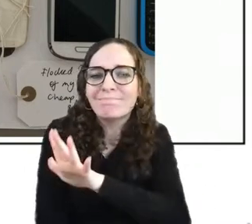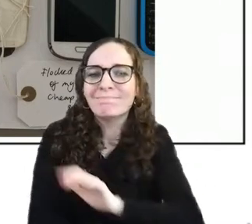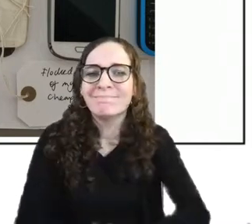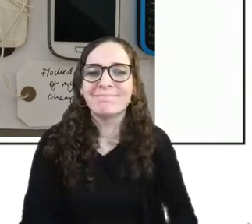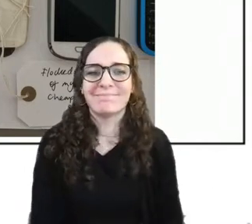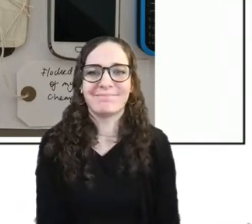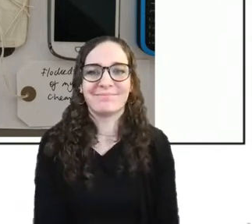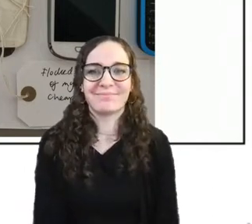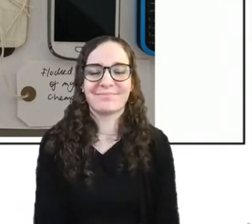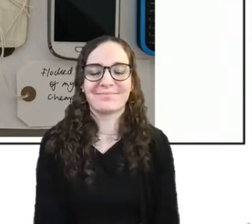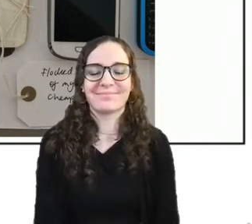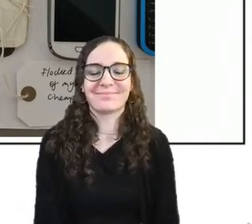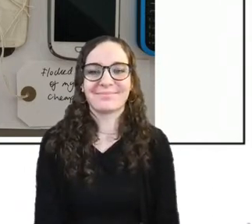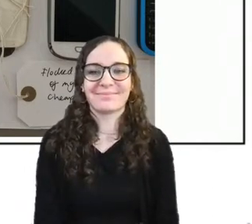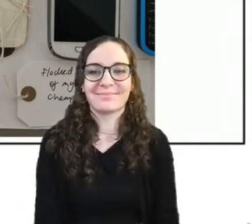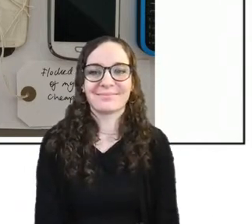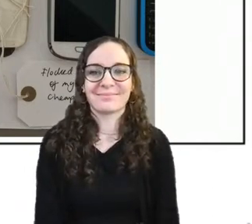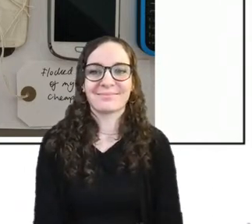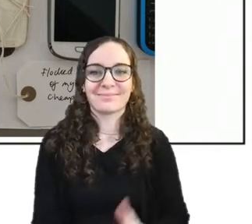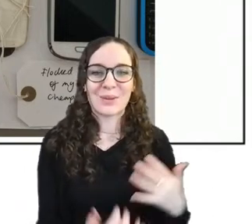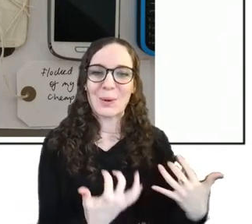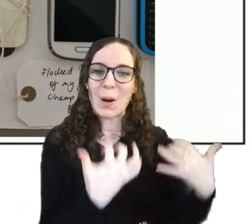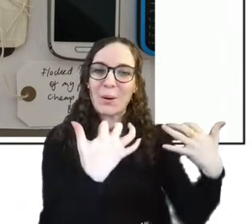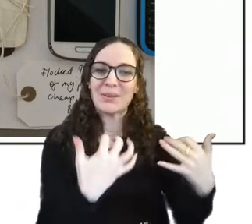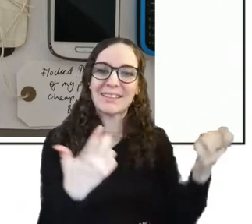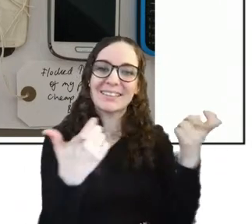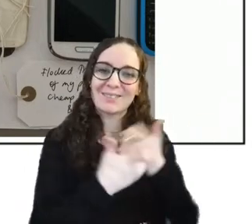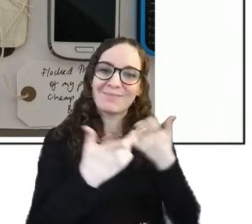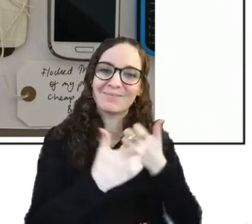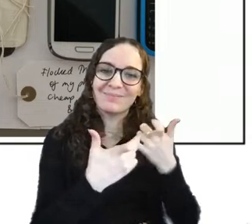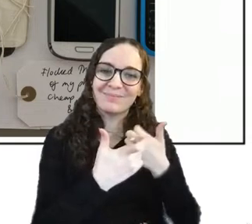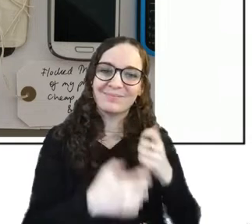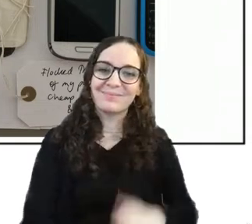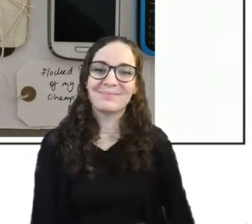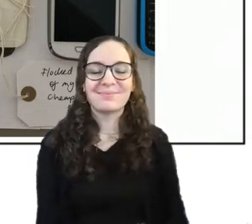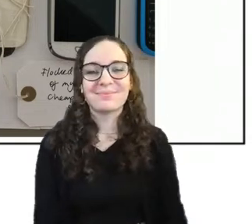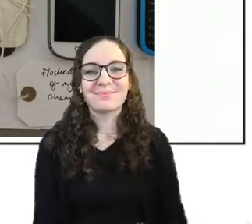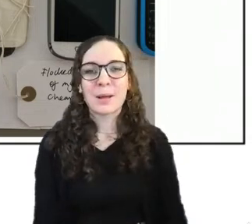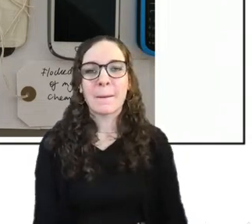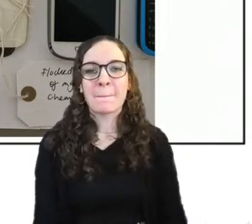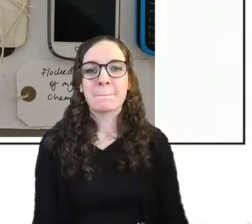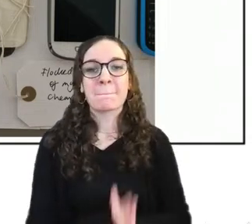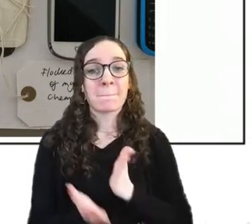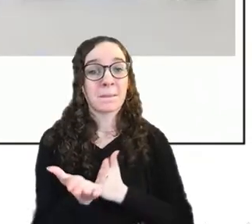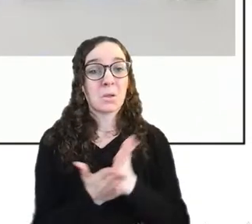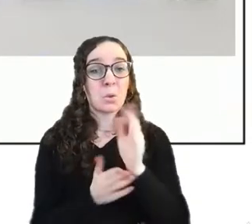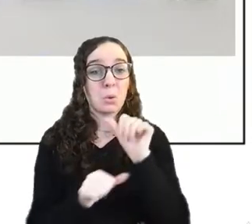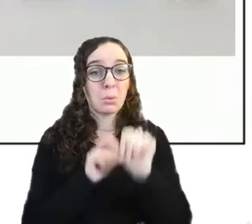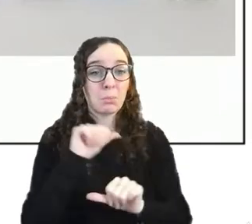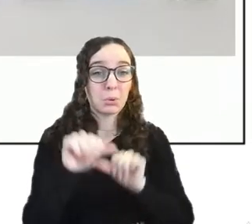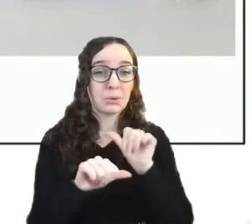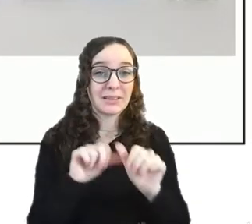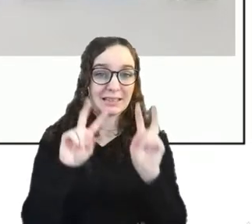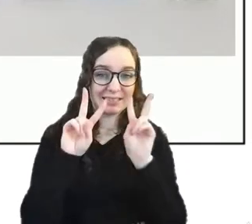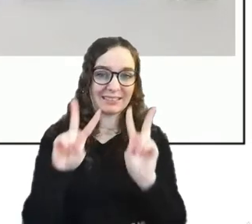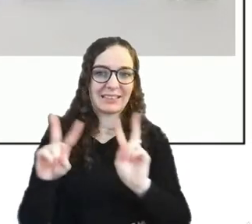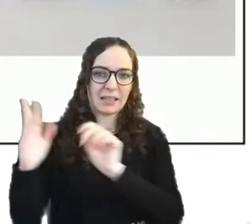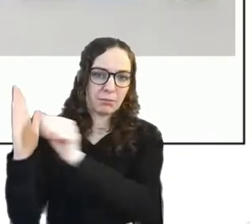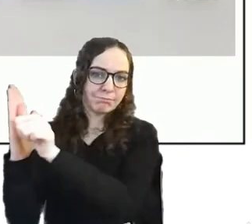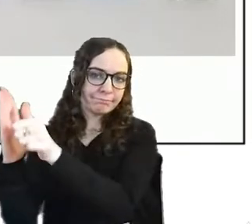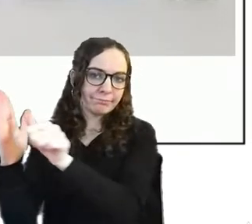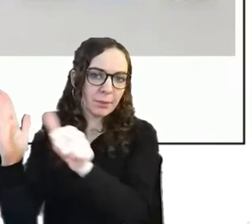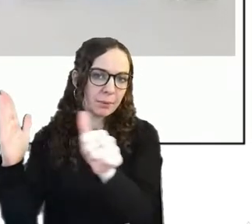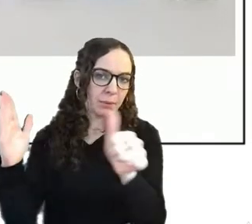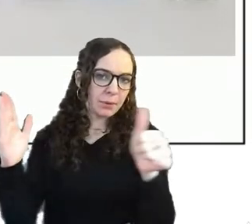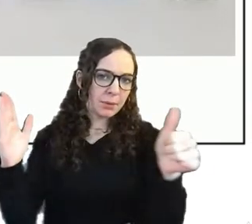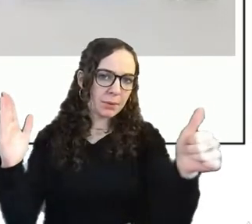okay um and like through this process obviously this slide you can't